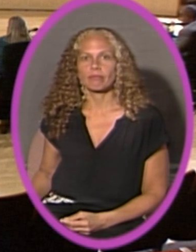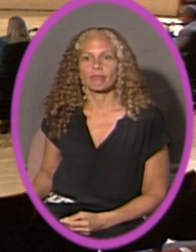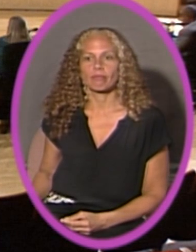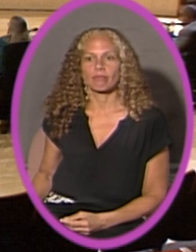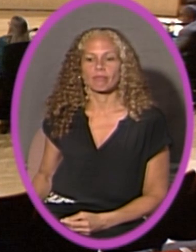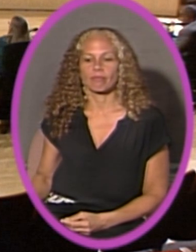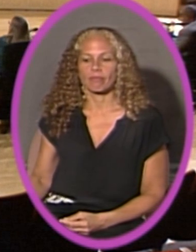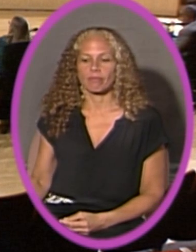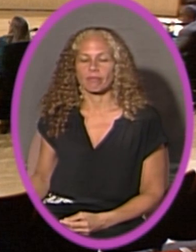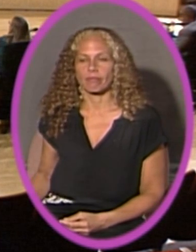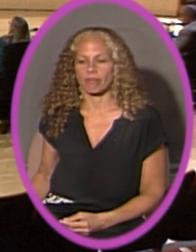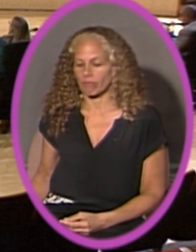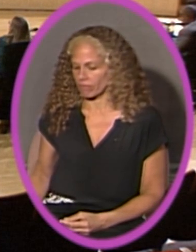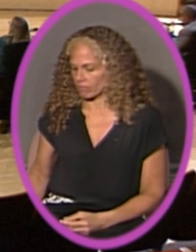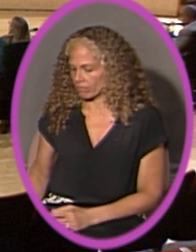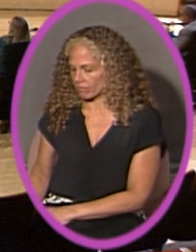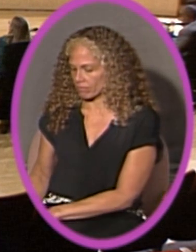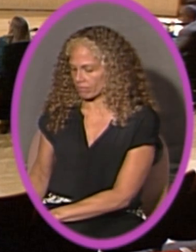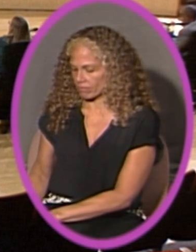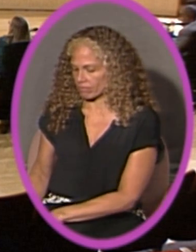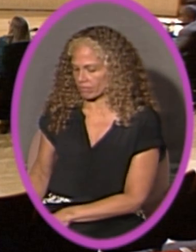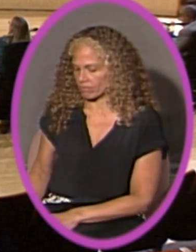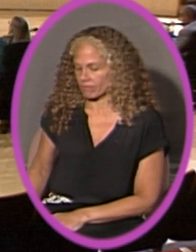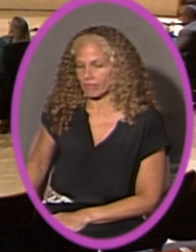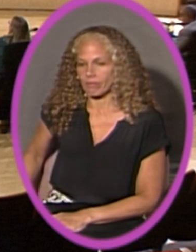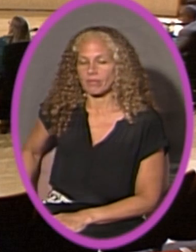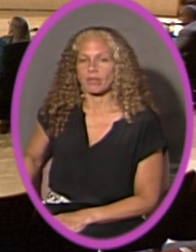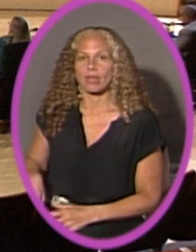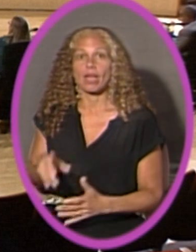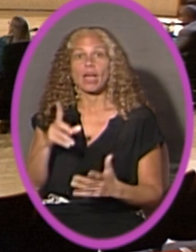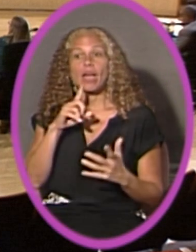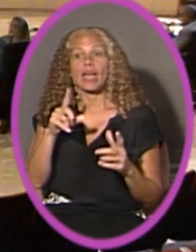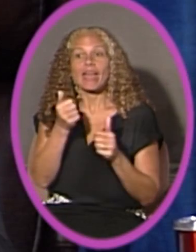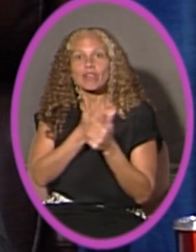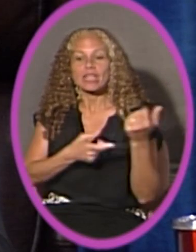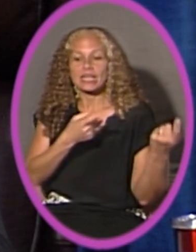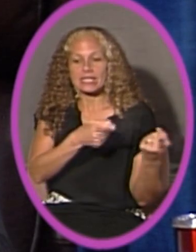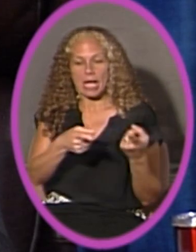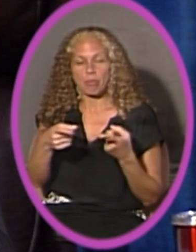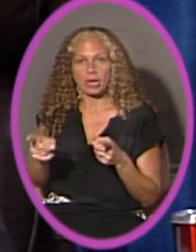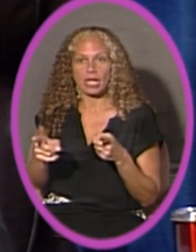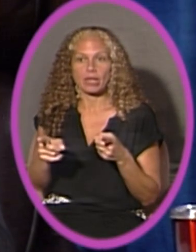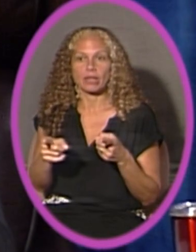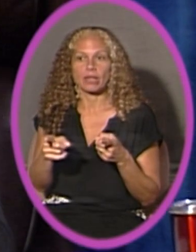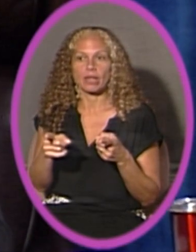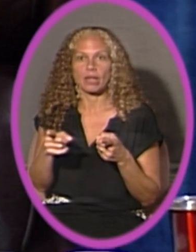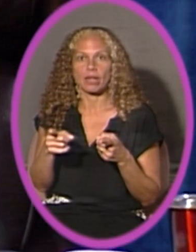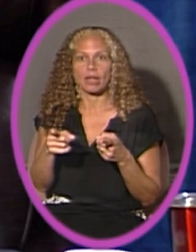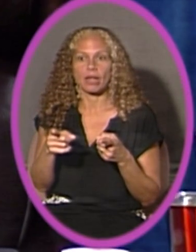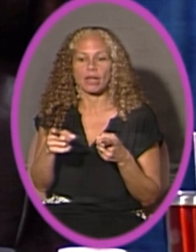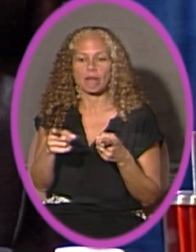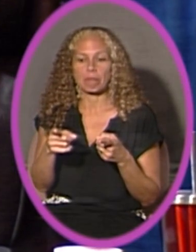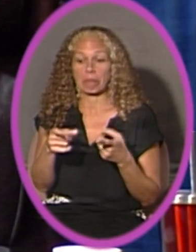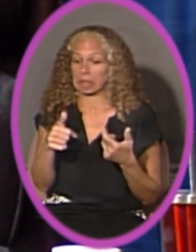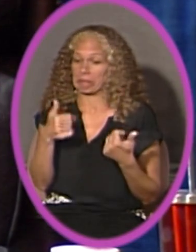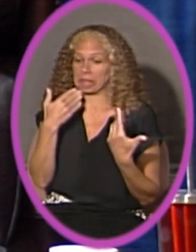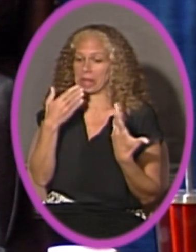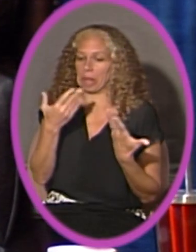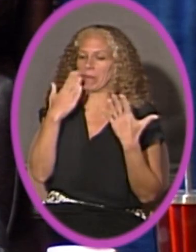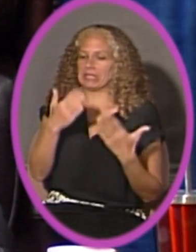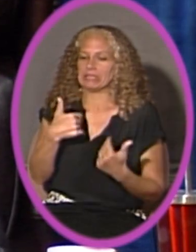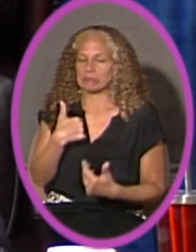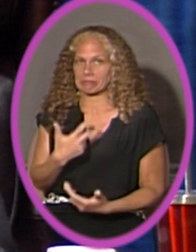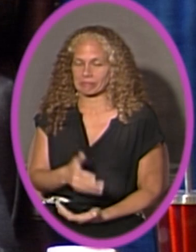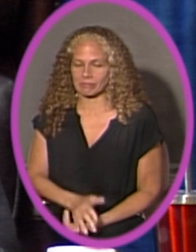Again, even though I think I pay a lot of attention to everything that goes on, this I did not. So,